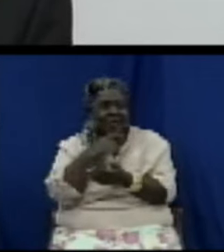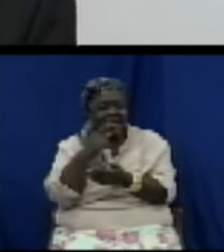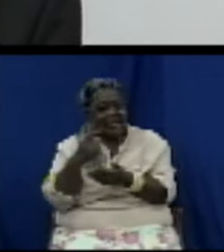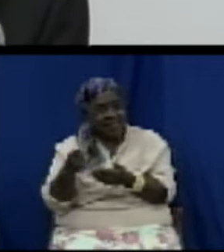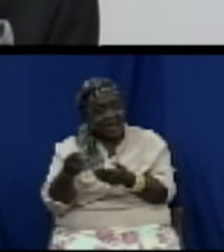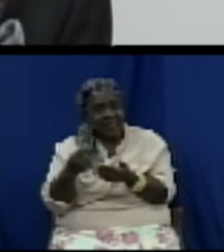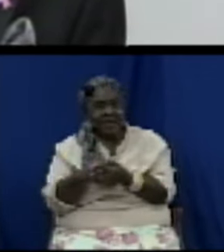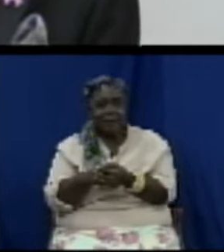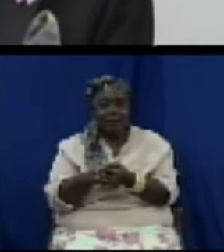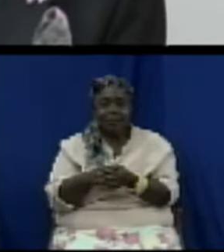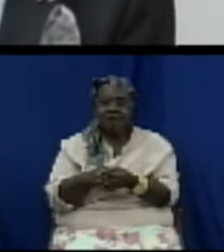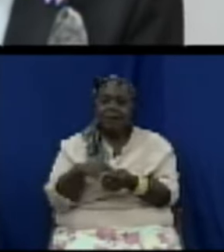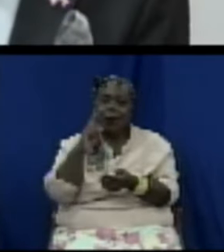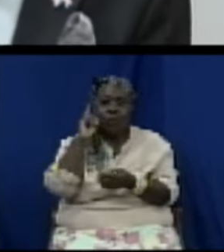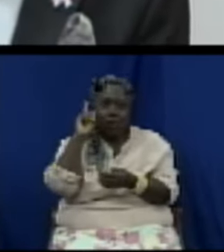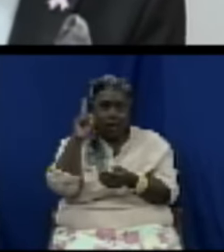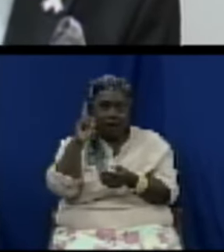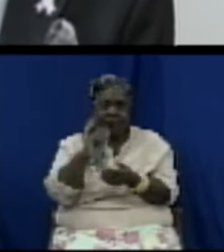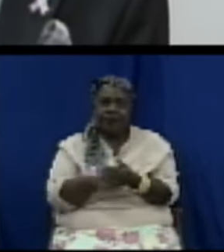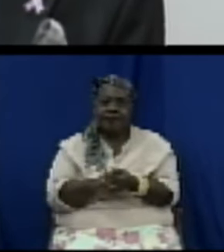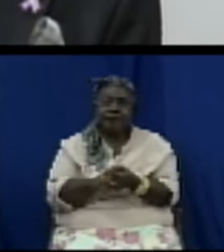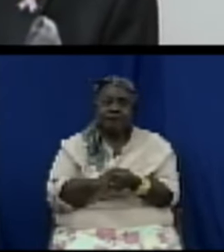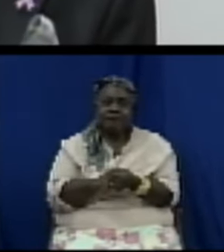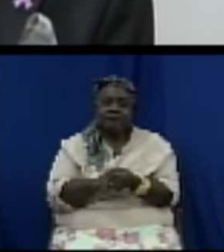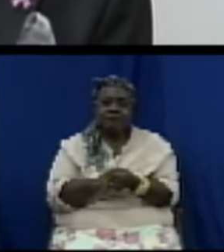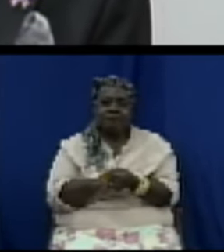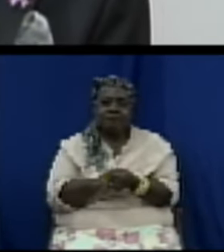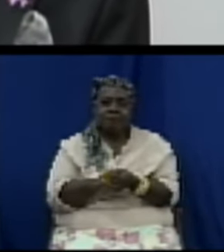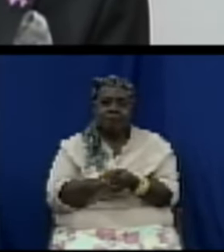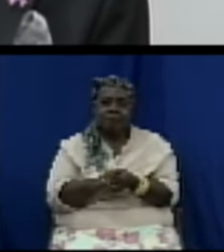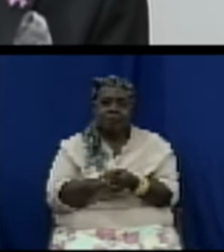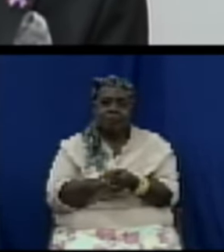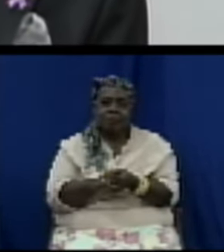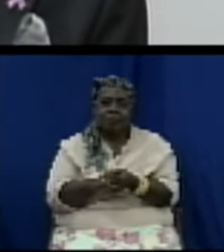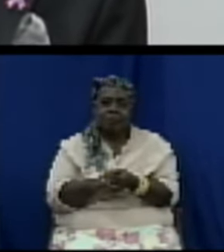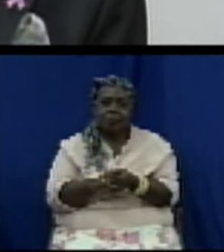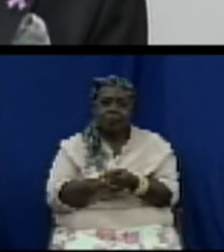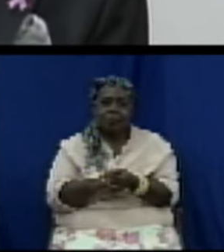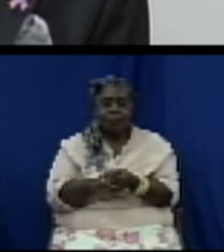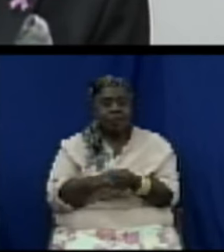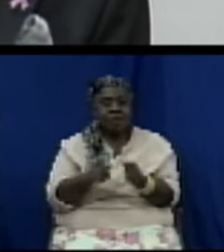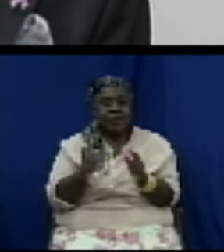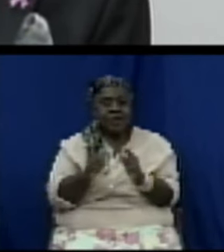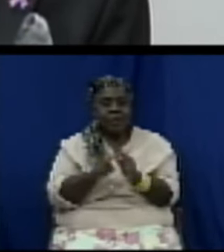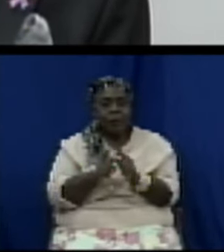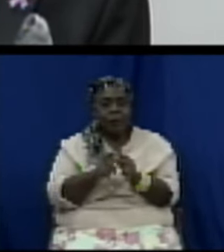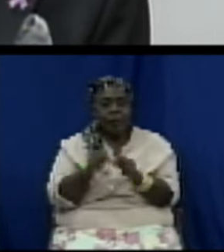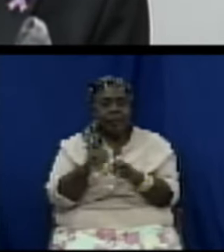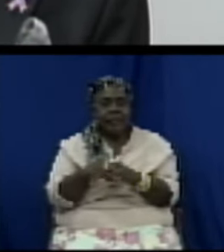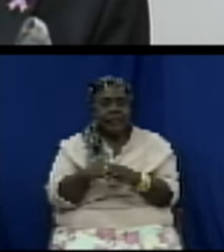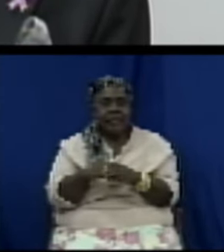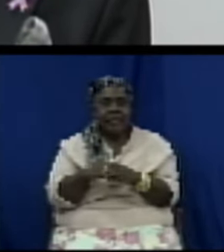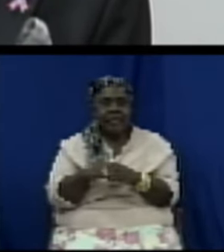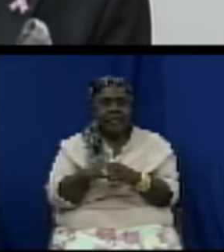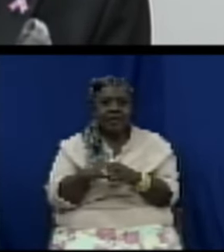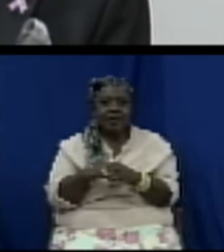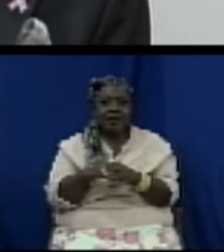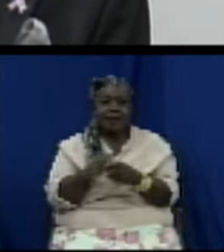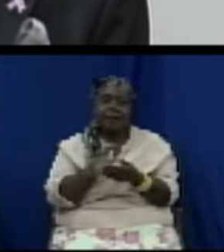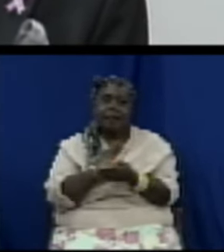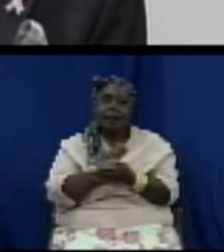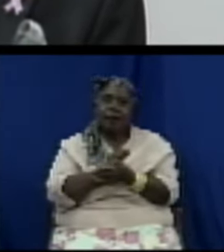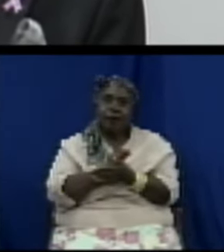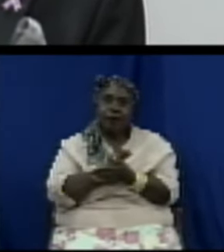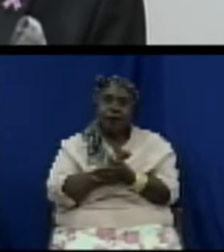one the fundamental terms of a contract and implied obligations